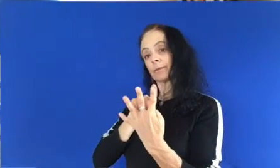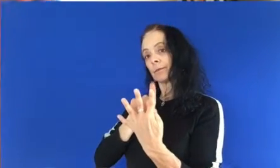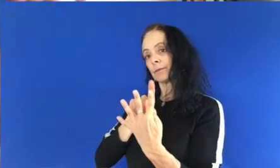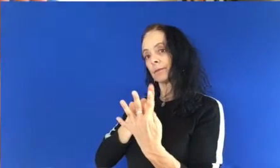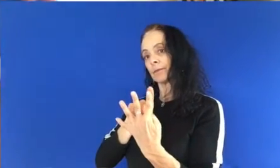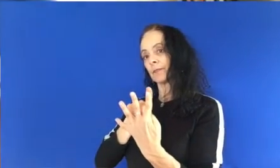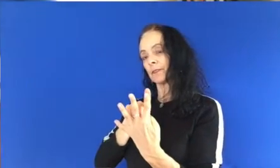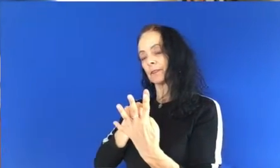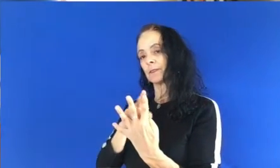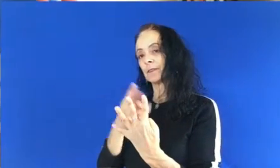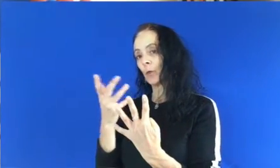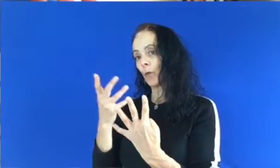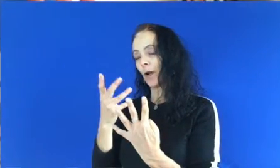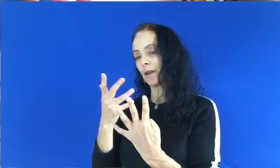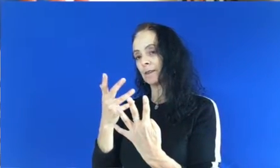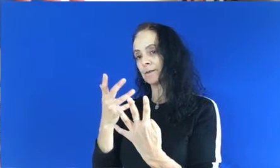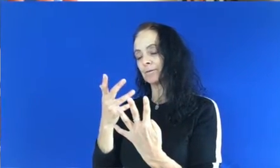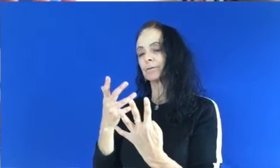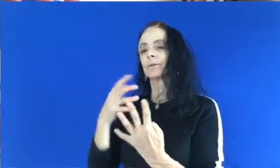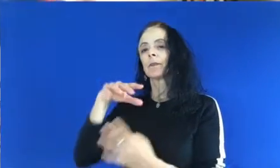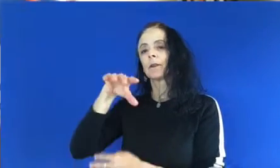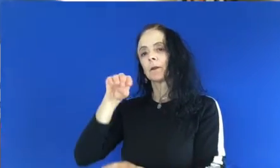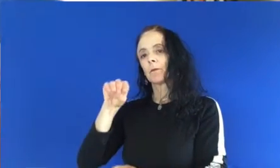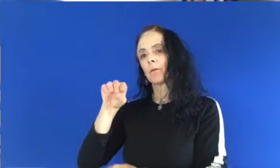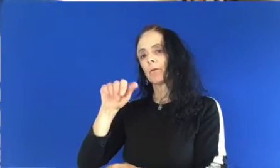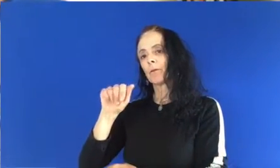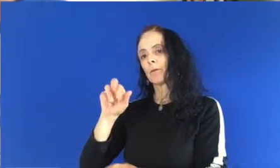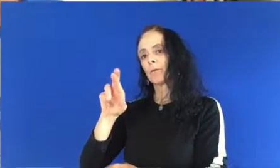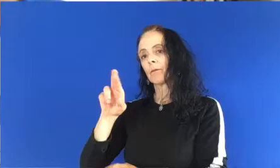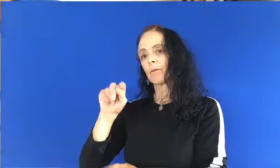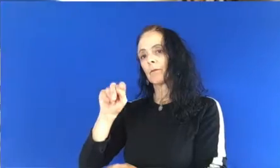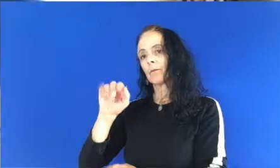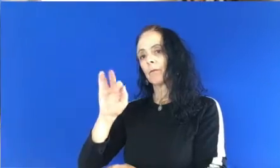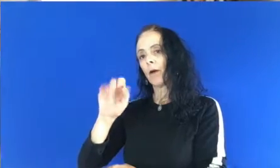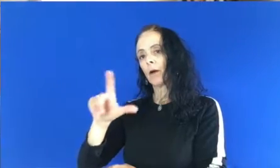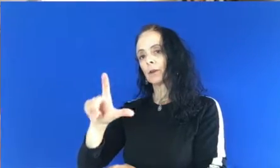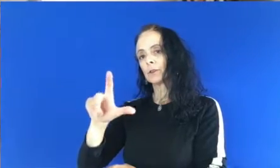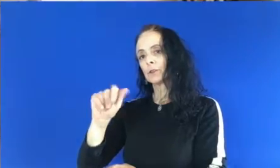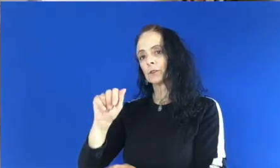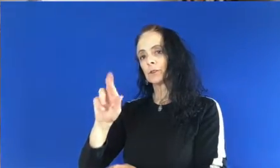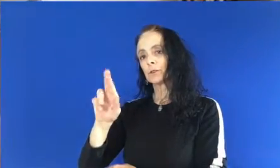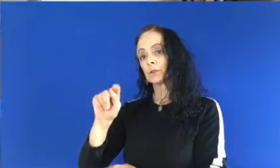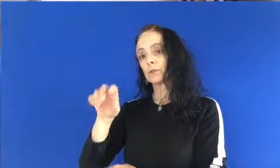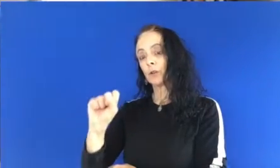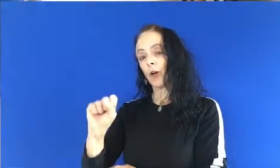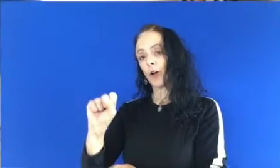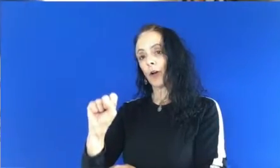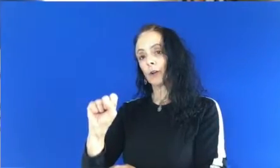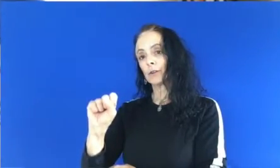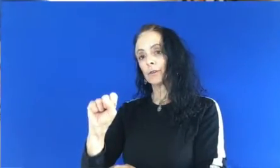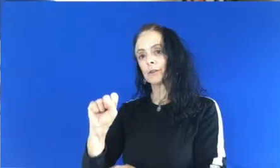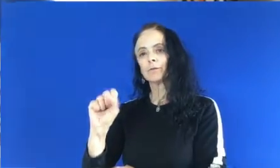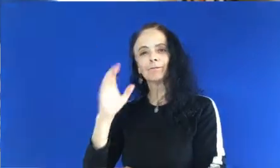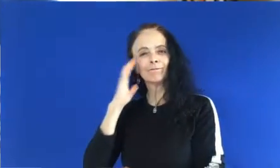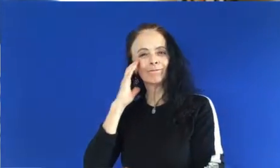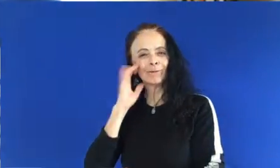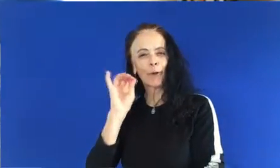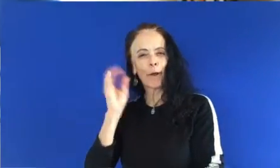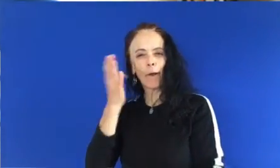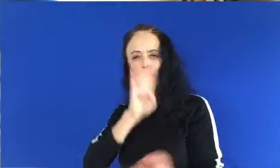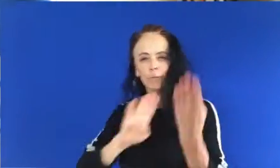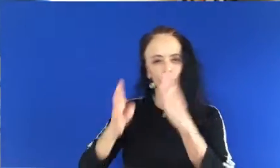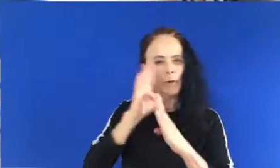cuatro elementos muy especial. One is